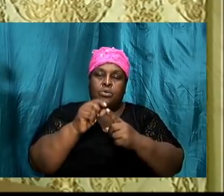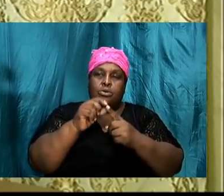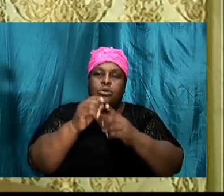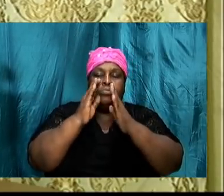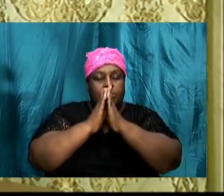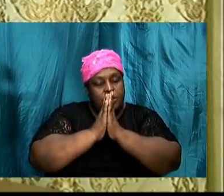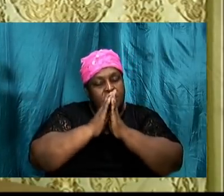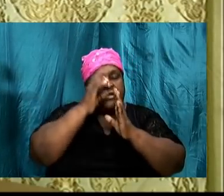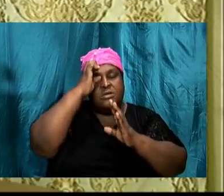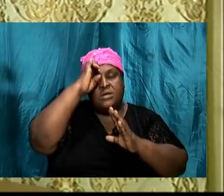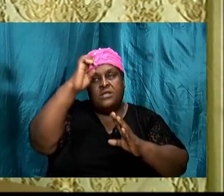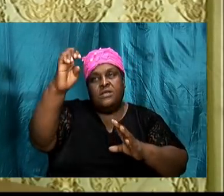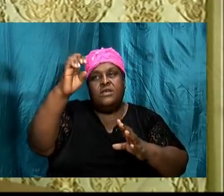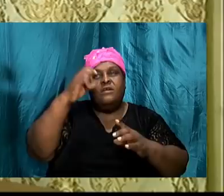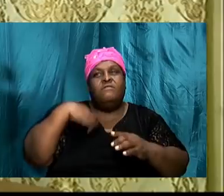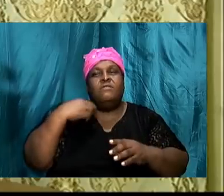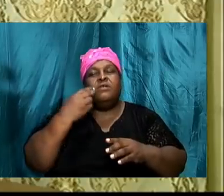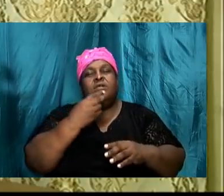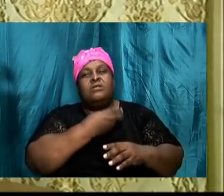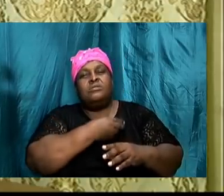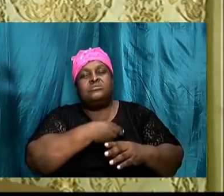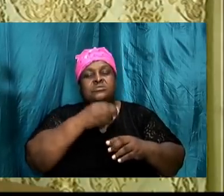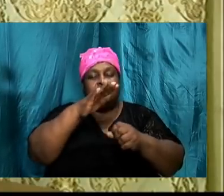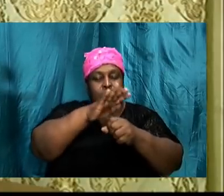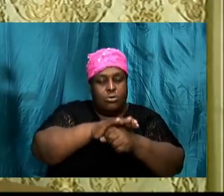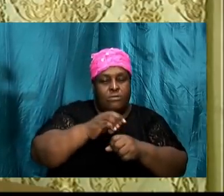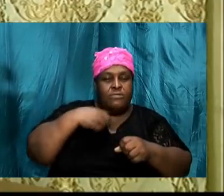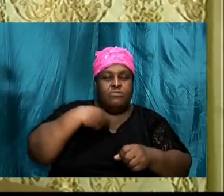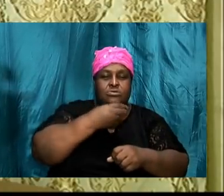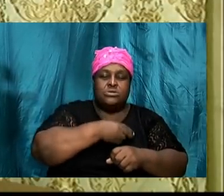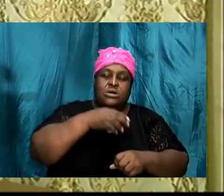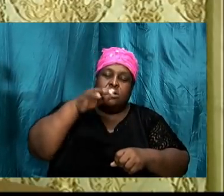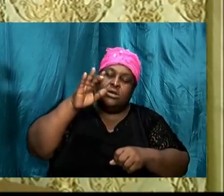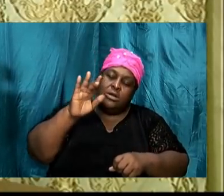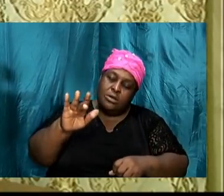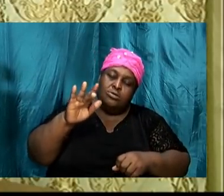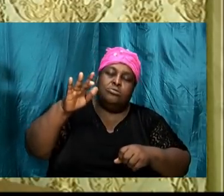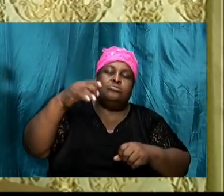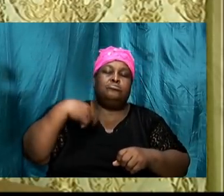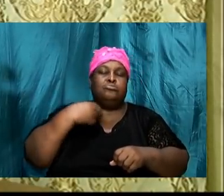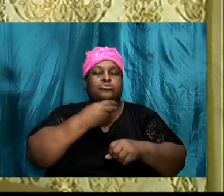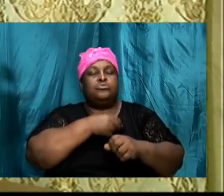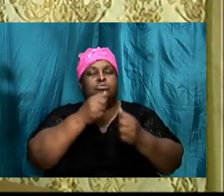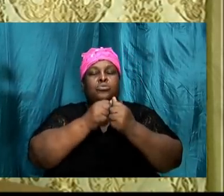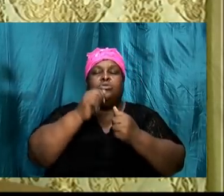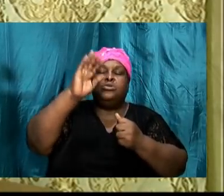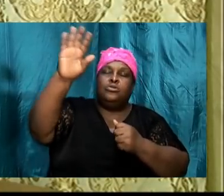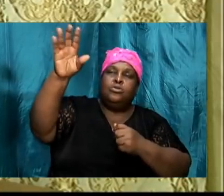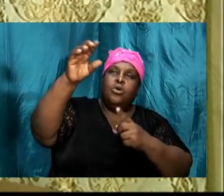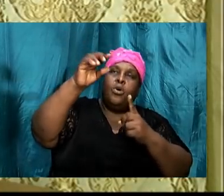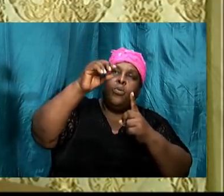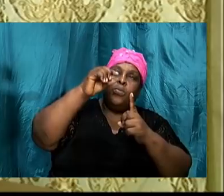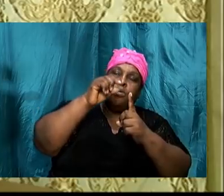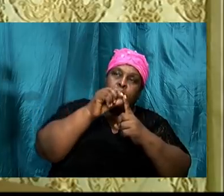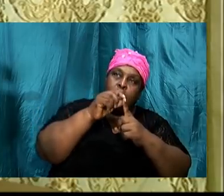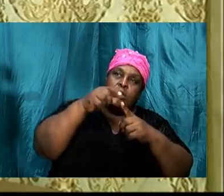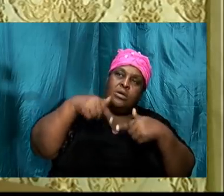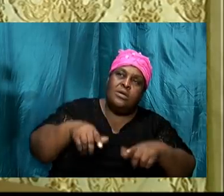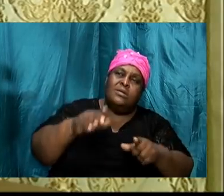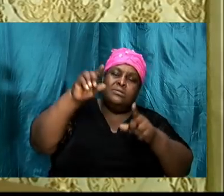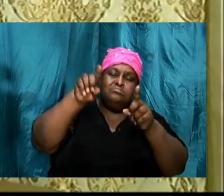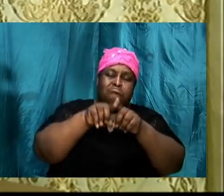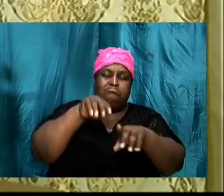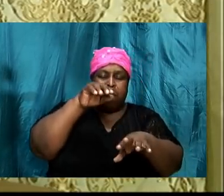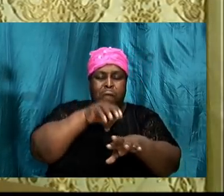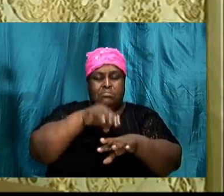will edify us. We pray, God, that you will cover us, that you will touch us, Lord Jesus, with your words. Let as your words be